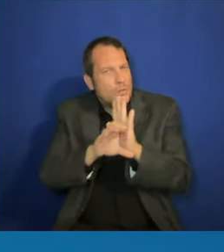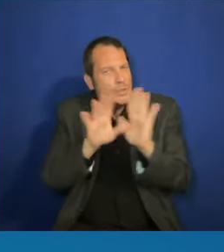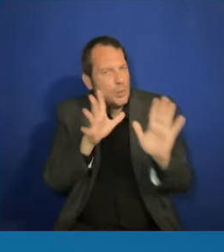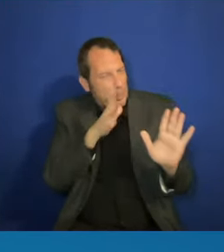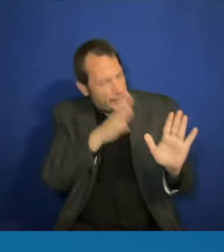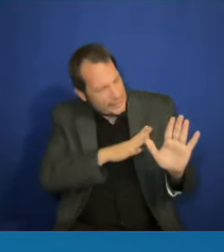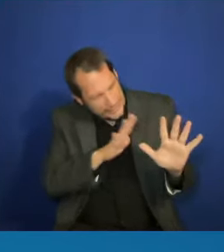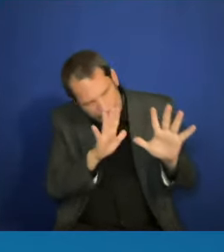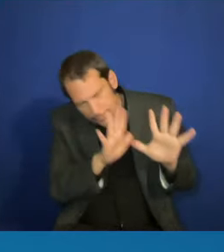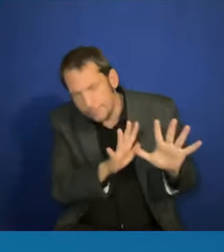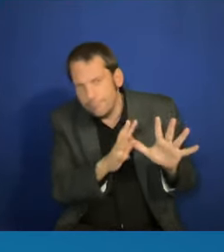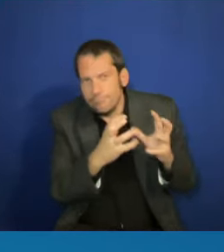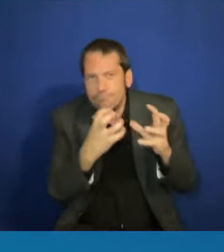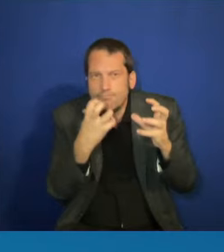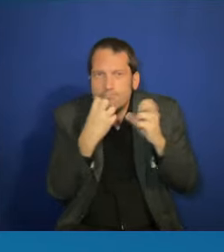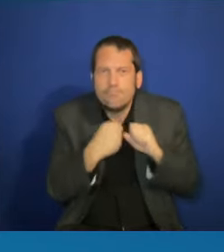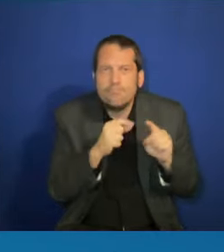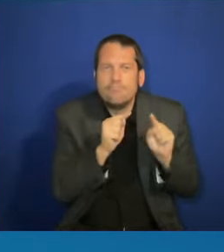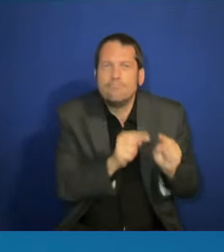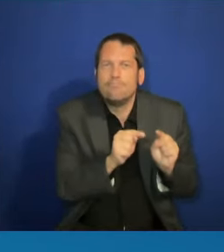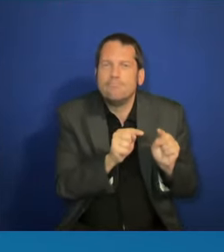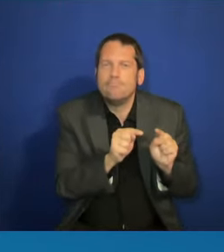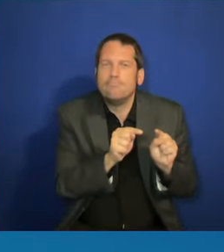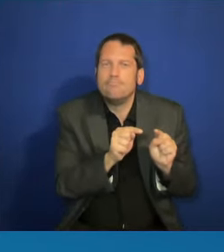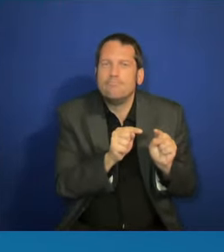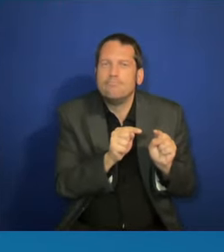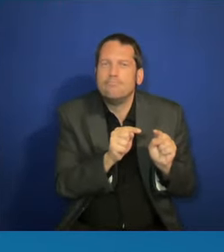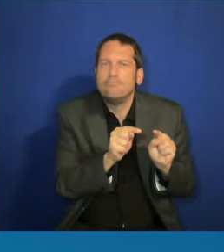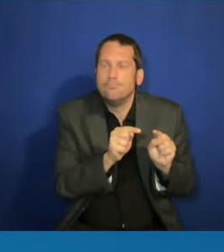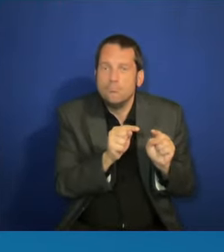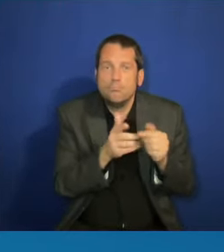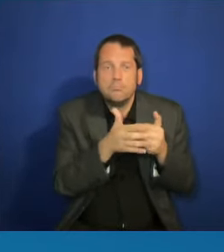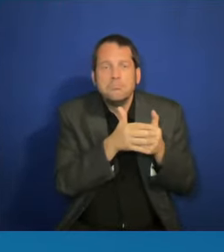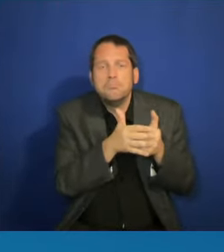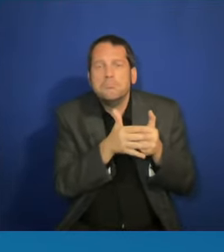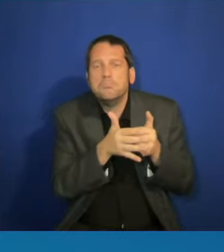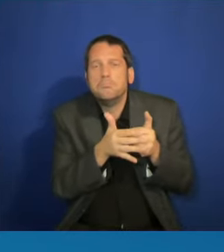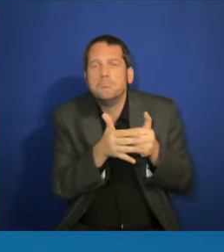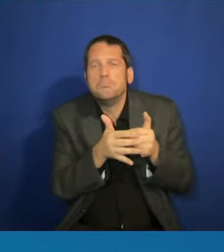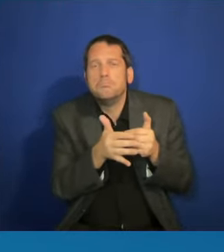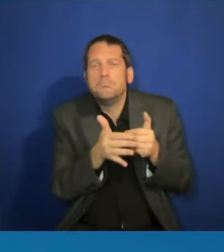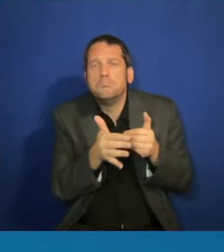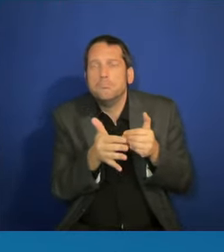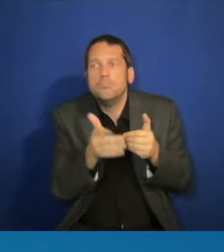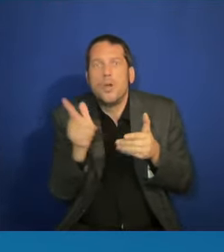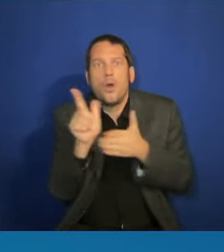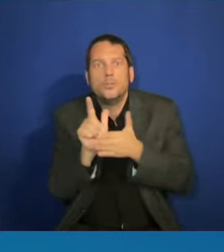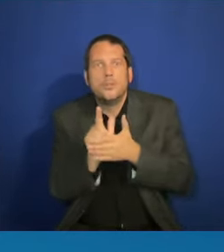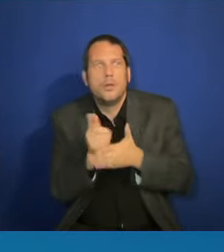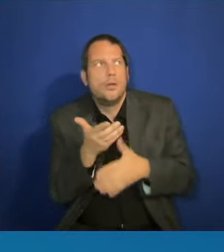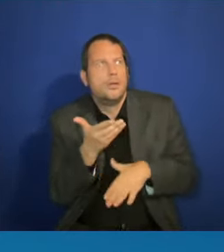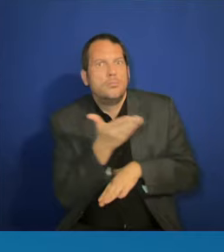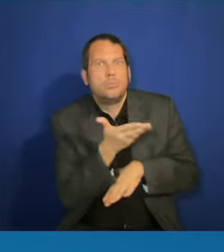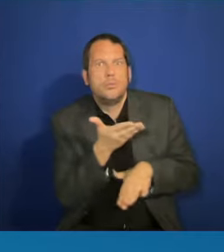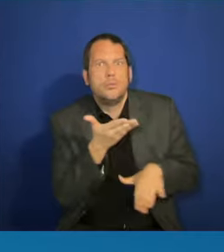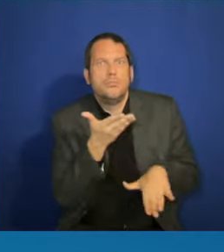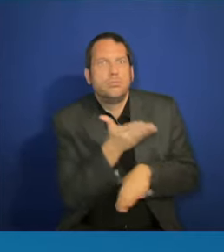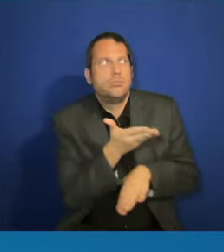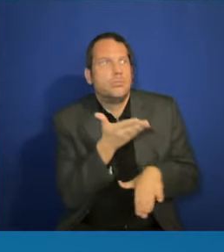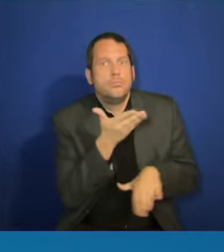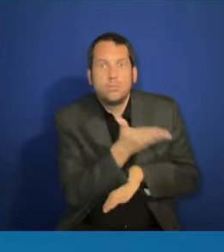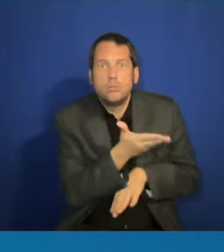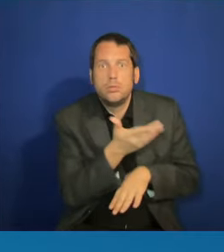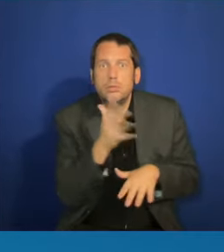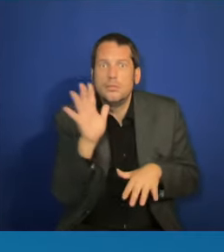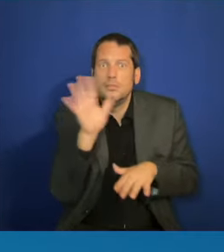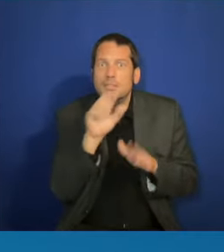And very shortly thereafter, laws have been proposed and passed in states around our country that would